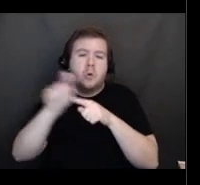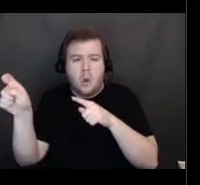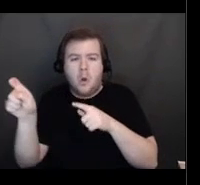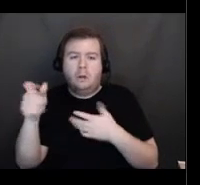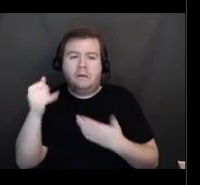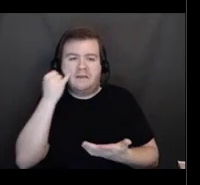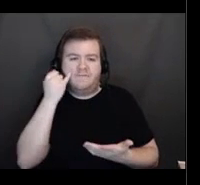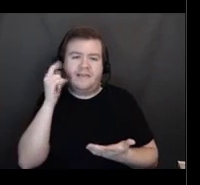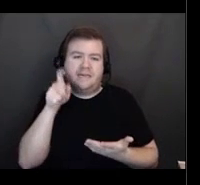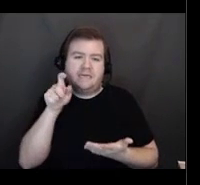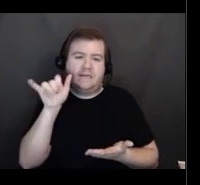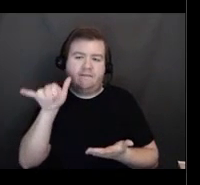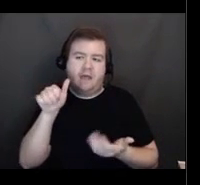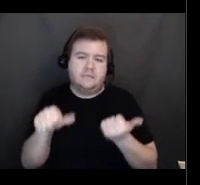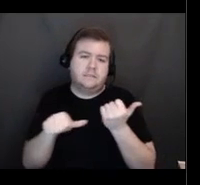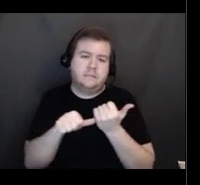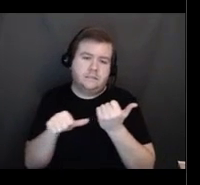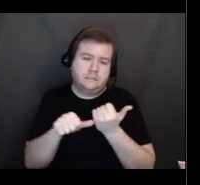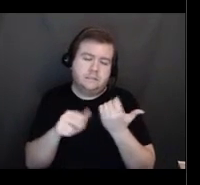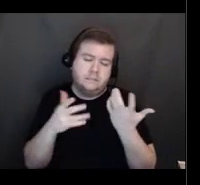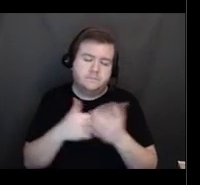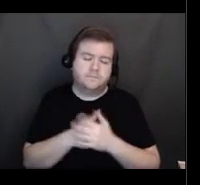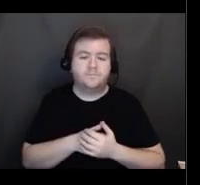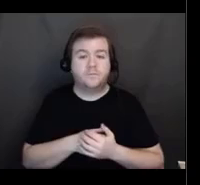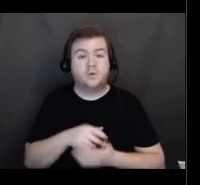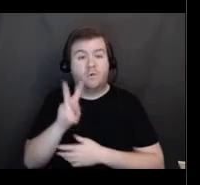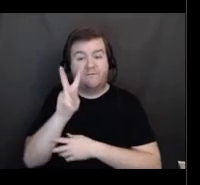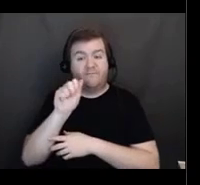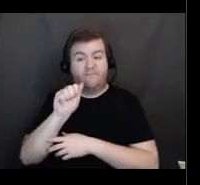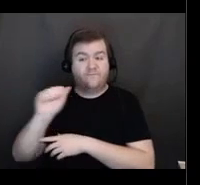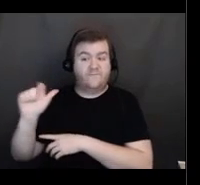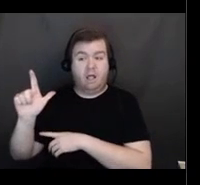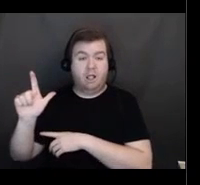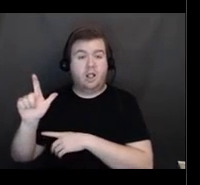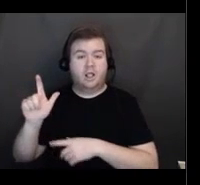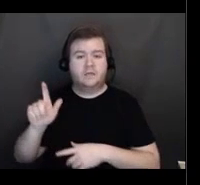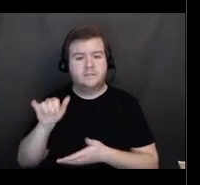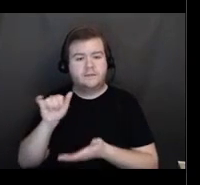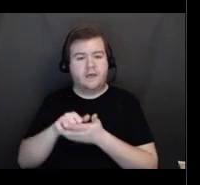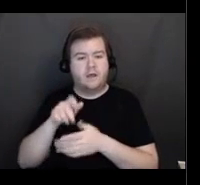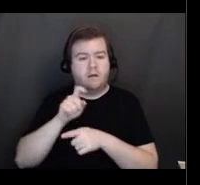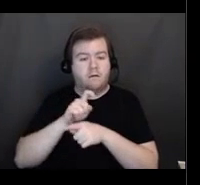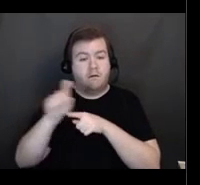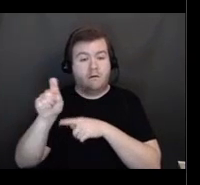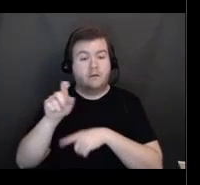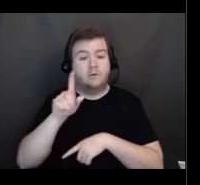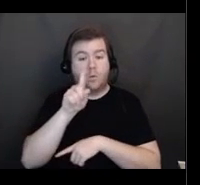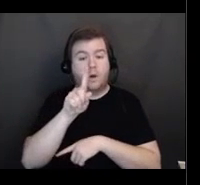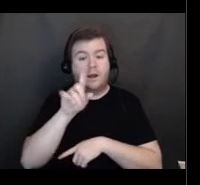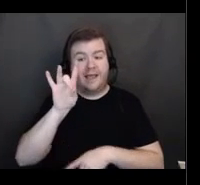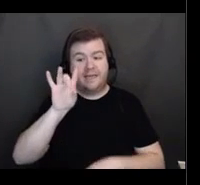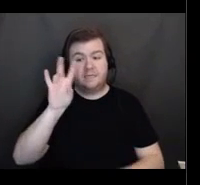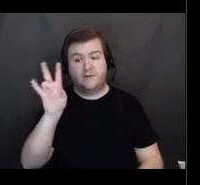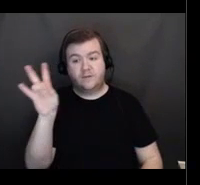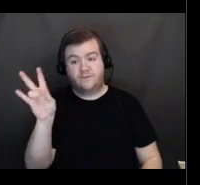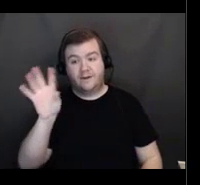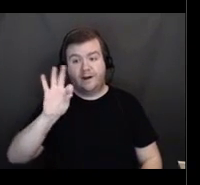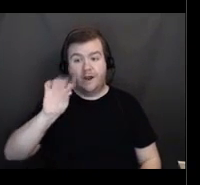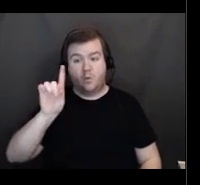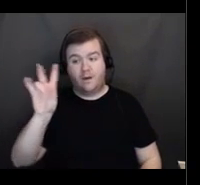assistance. So the vaccine appointment assistance line, that's 1-877-918